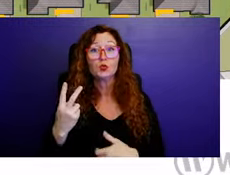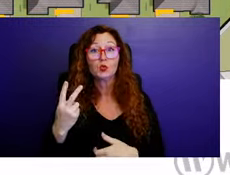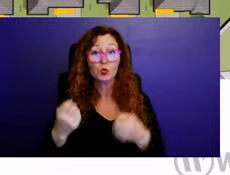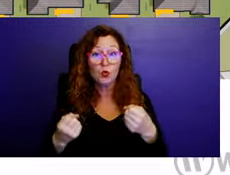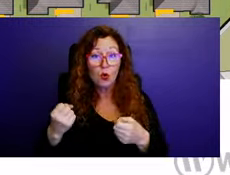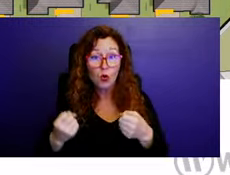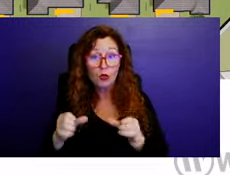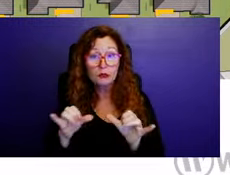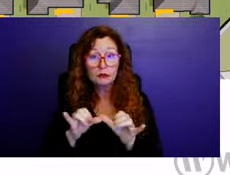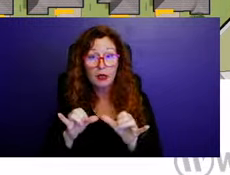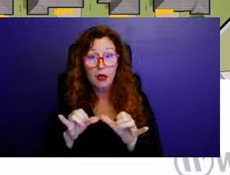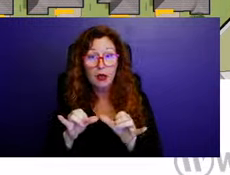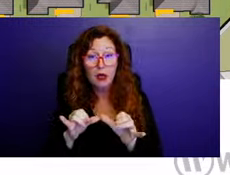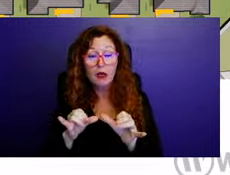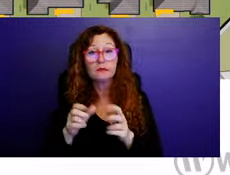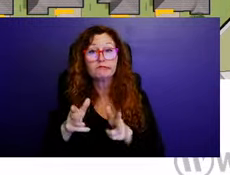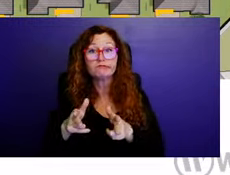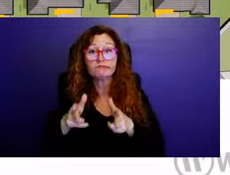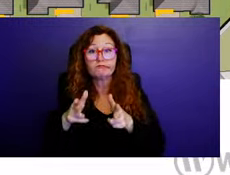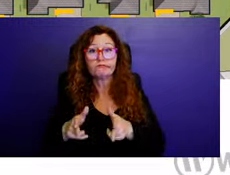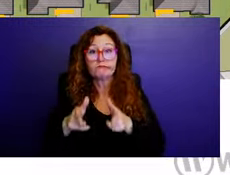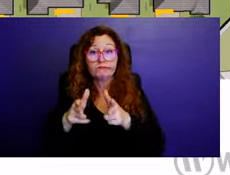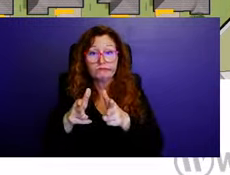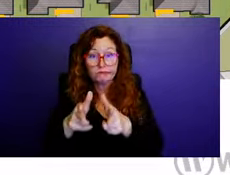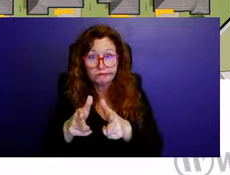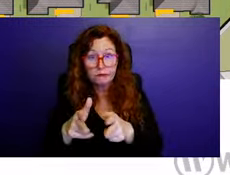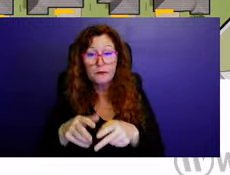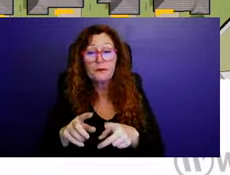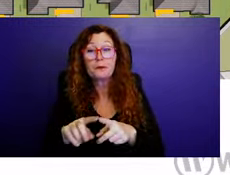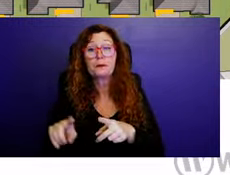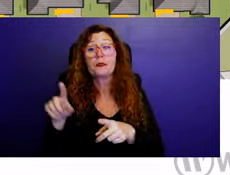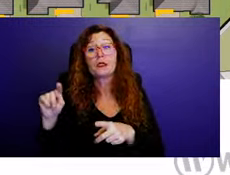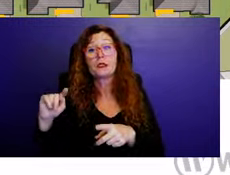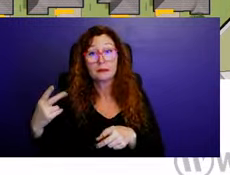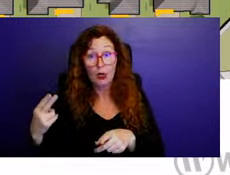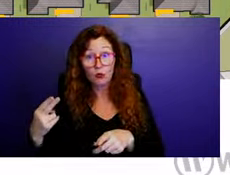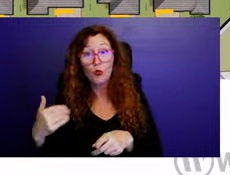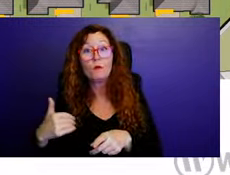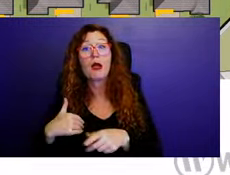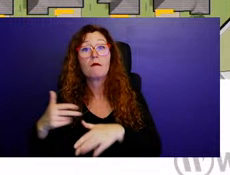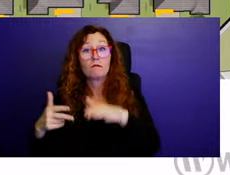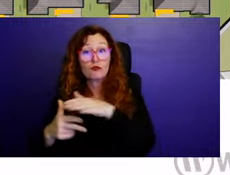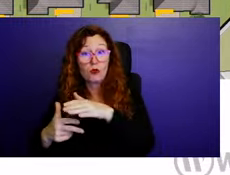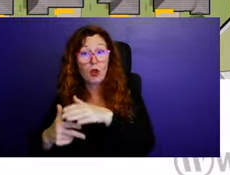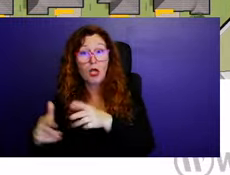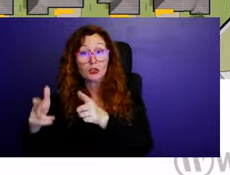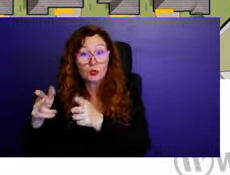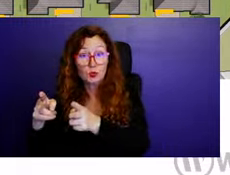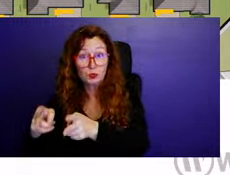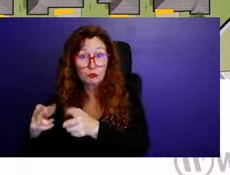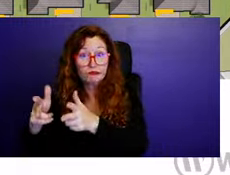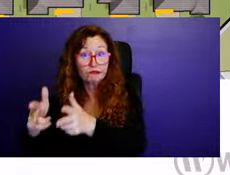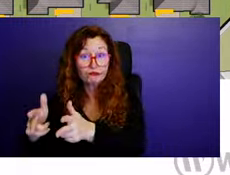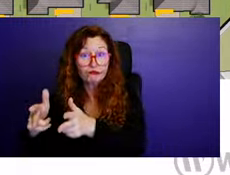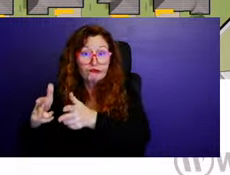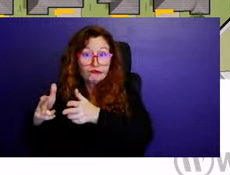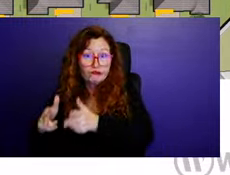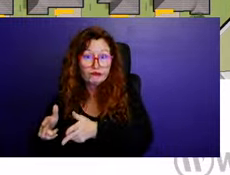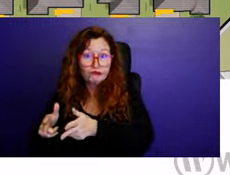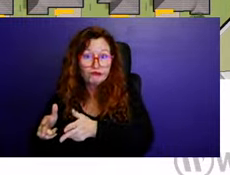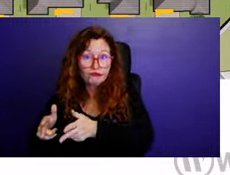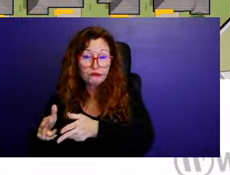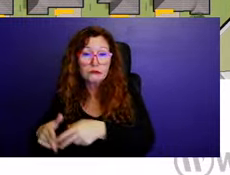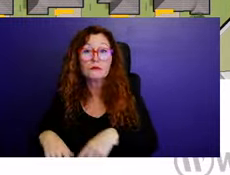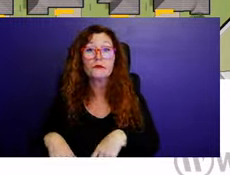units of every town home building also have a two car garage and a two car driveway and the interior units for the town homes have a one car garage,